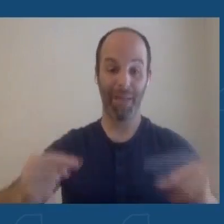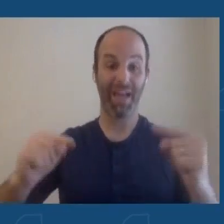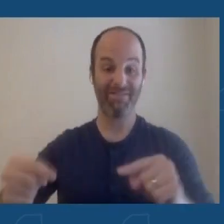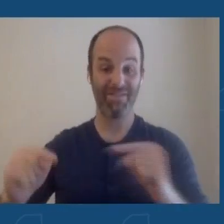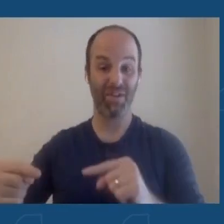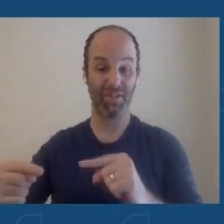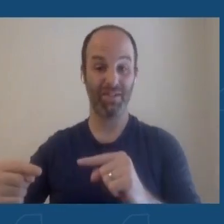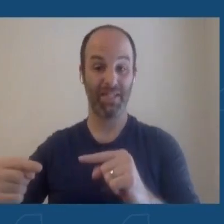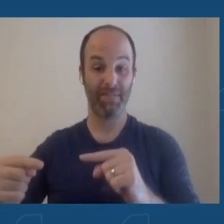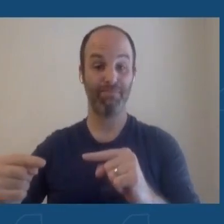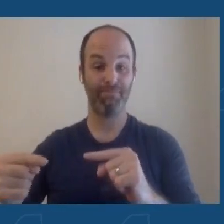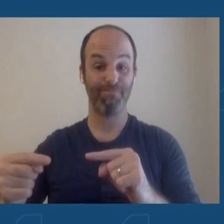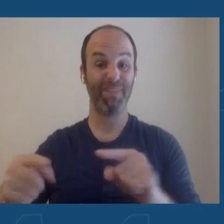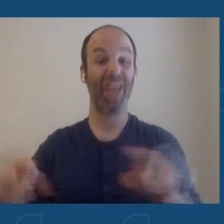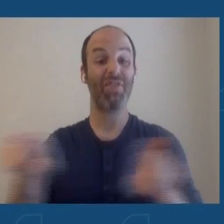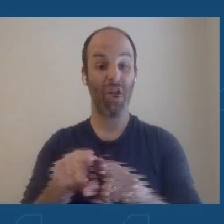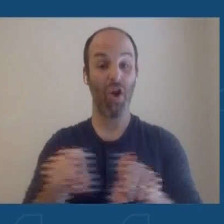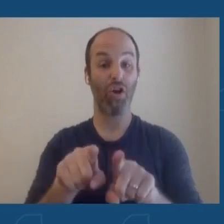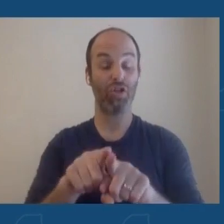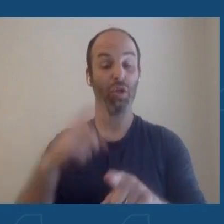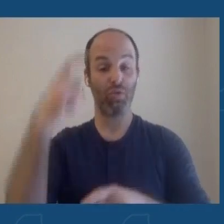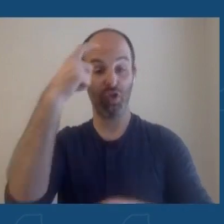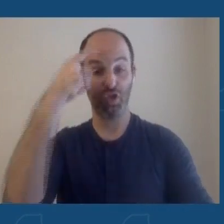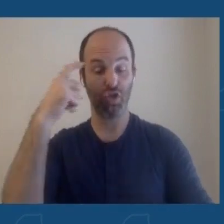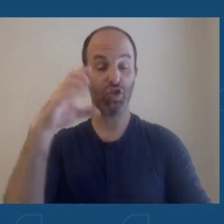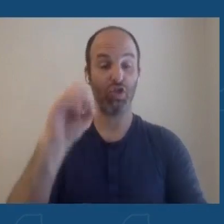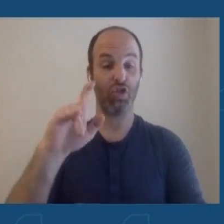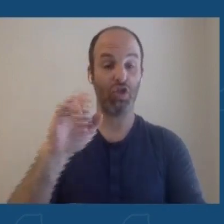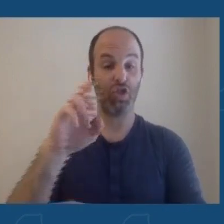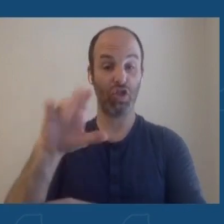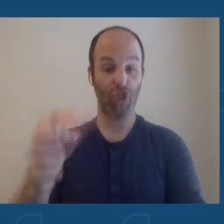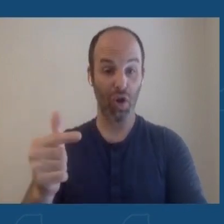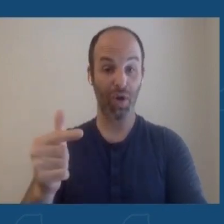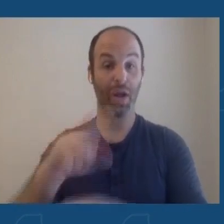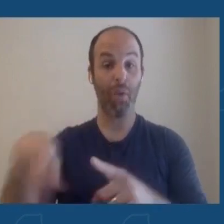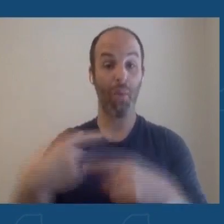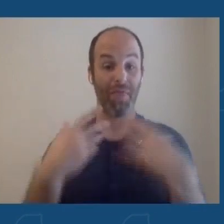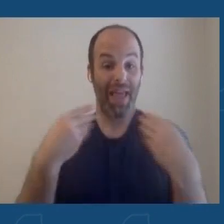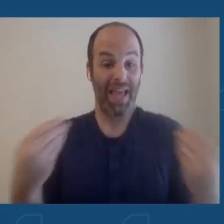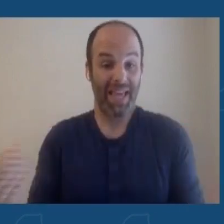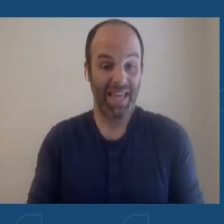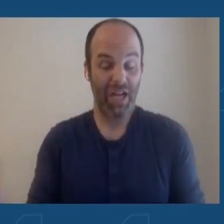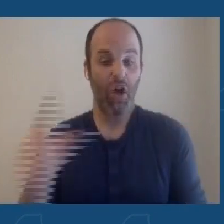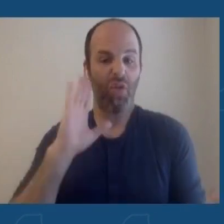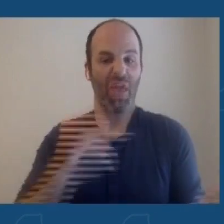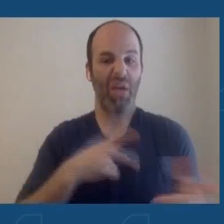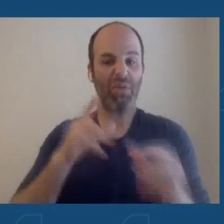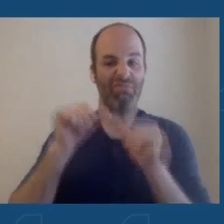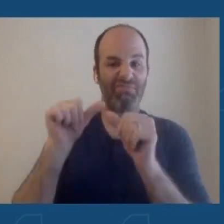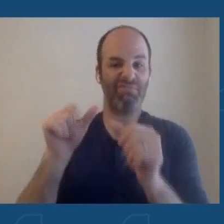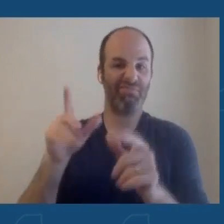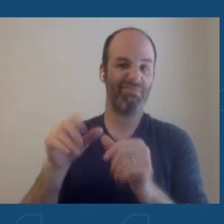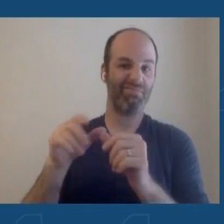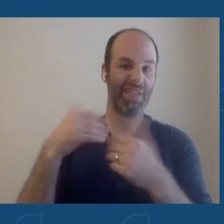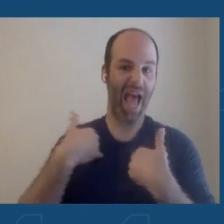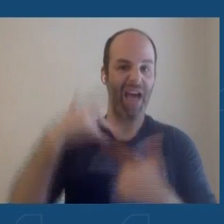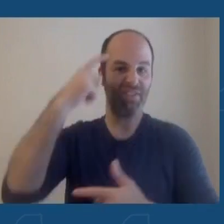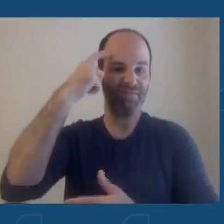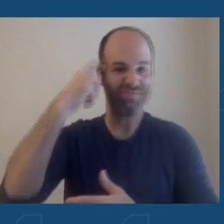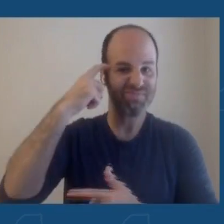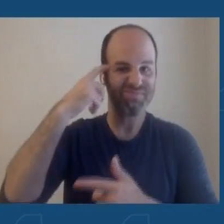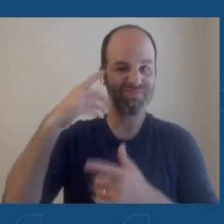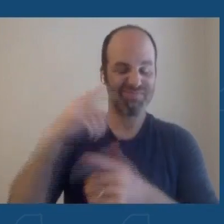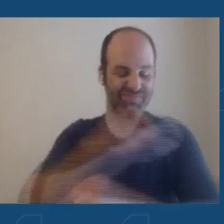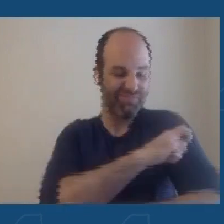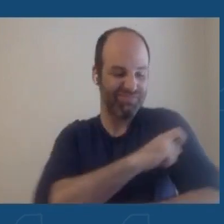also they're scarring lesions. As they heal, they will leave scars. So, this is something that nobody wants